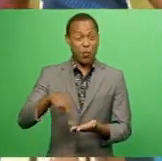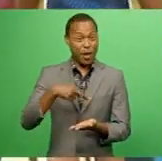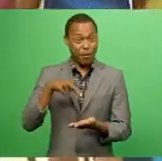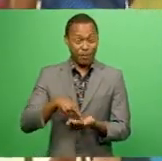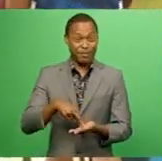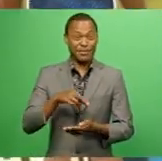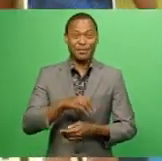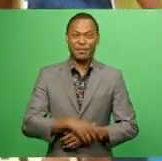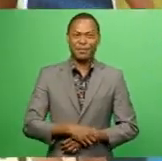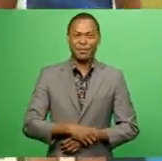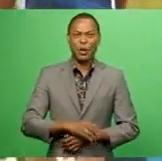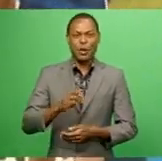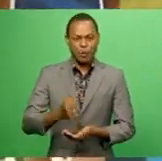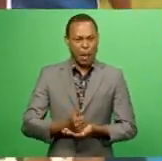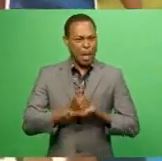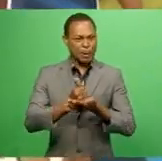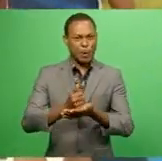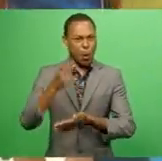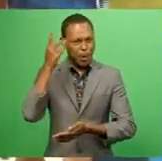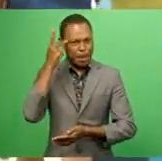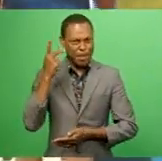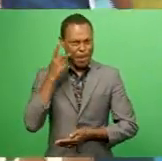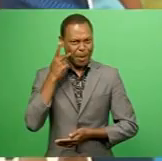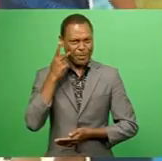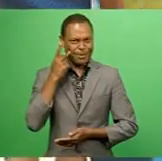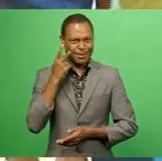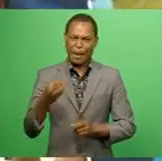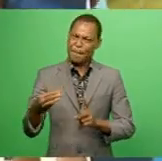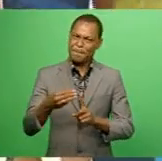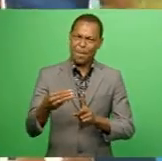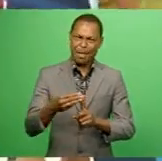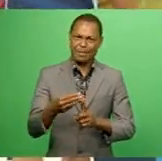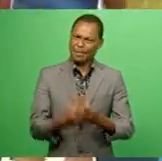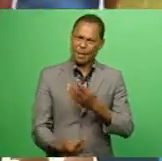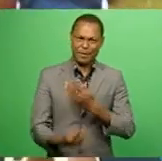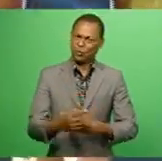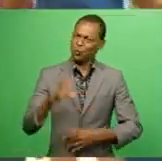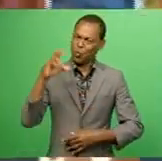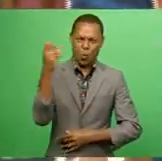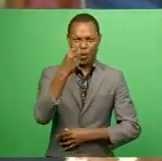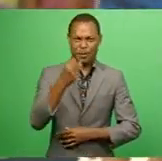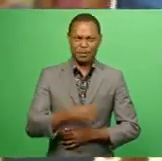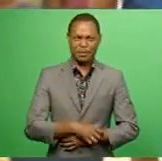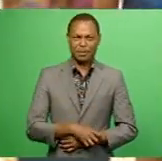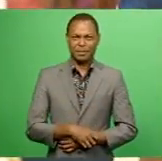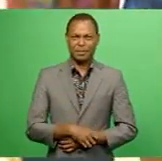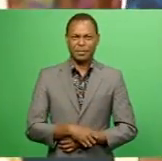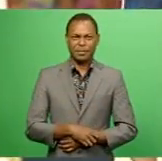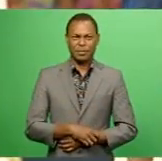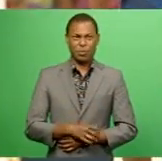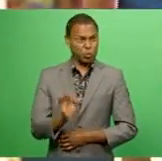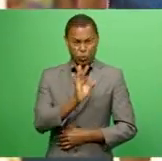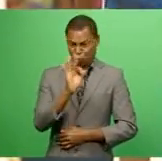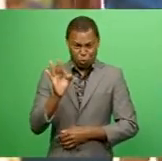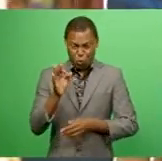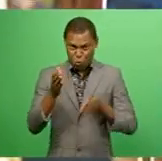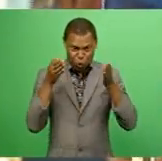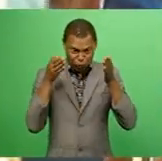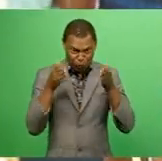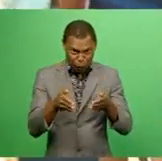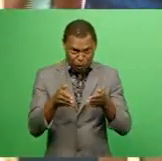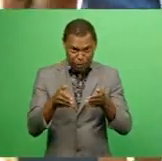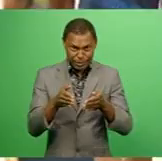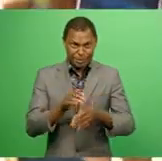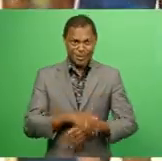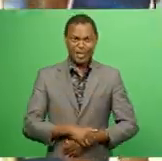support of his parents was the key to his win. I wasn't really too, I wasn't really focused on my event.